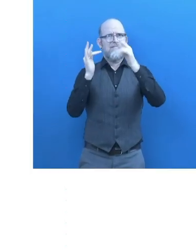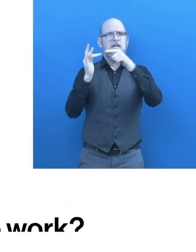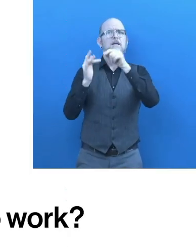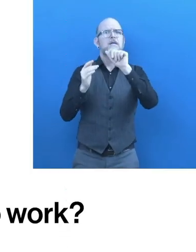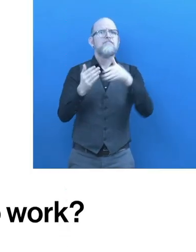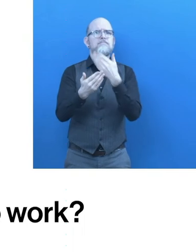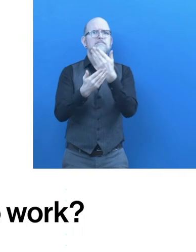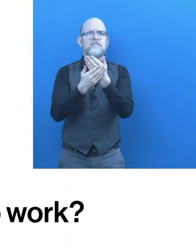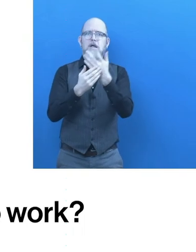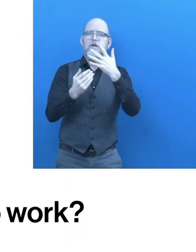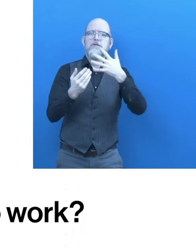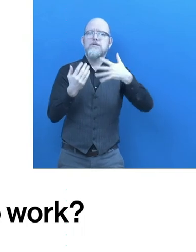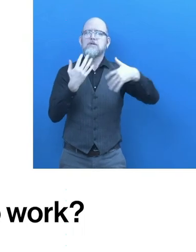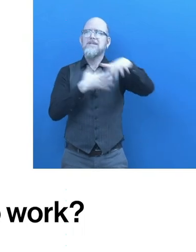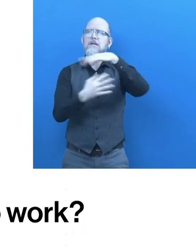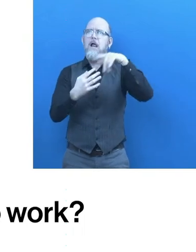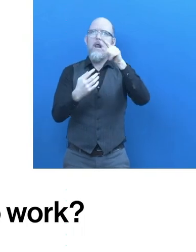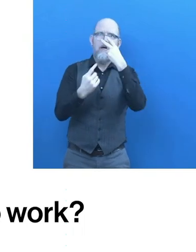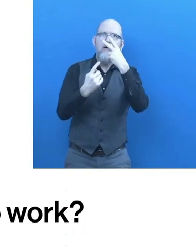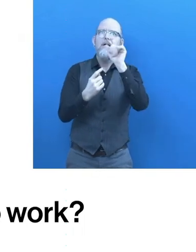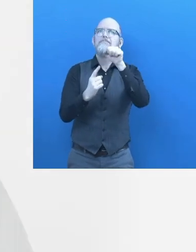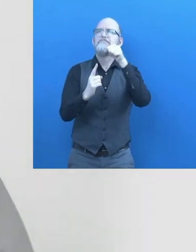How does Centro de Ralevo work?